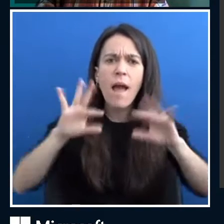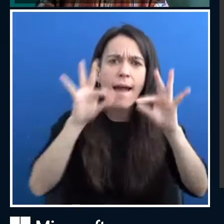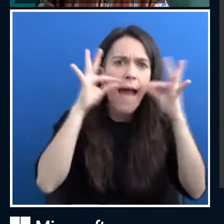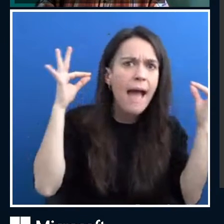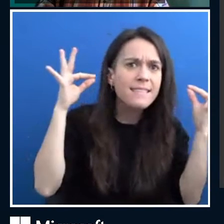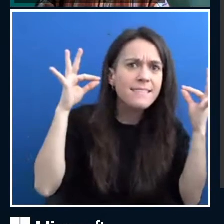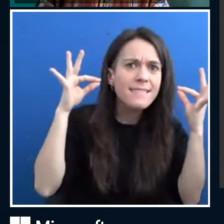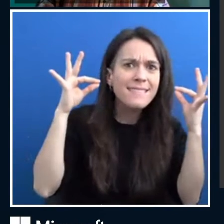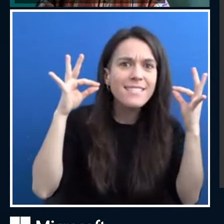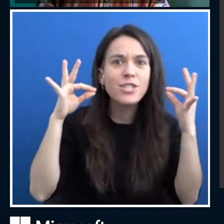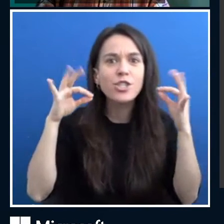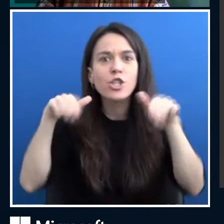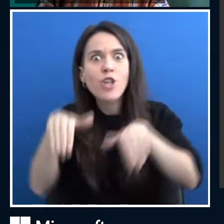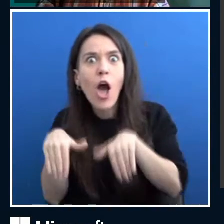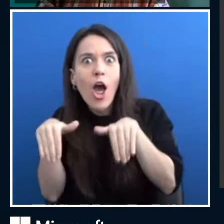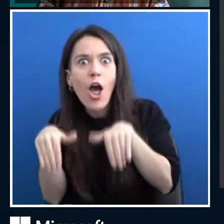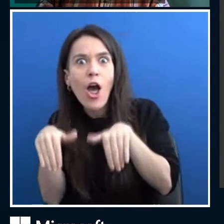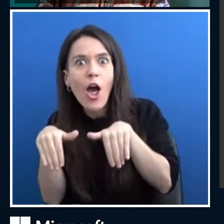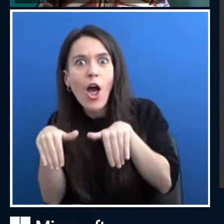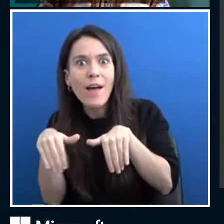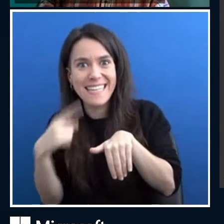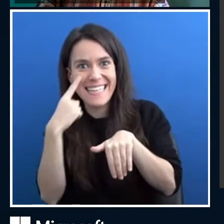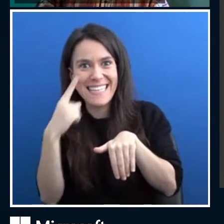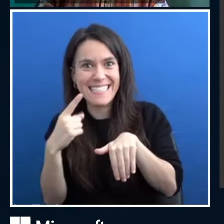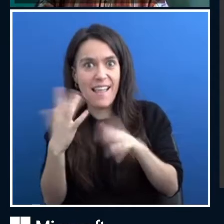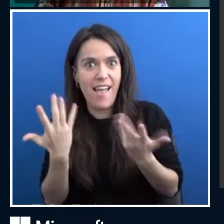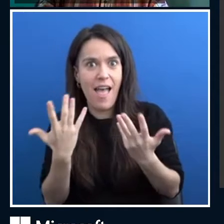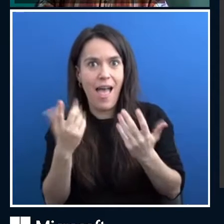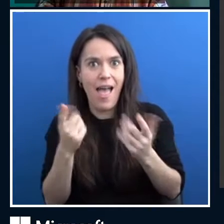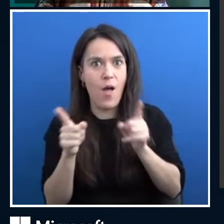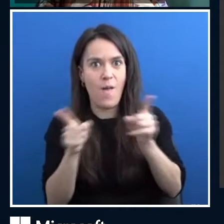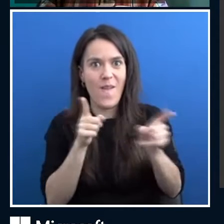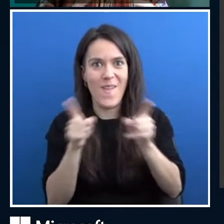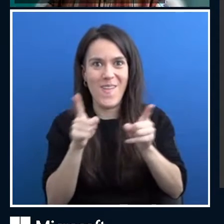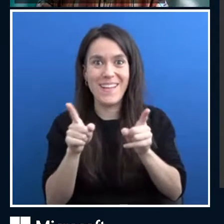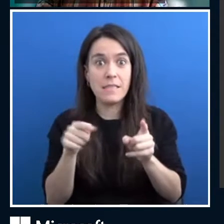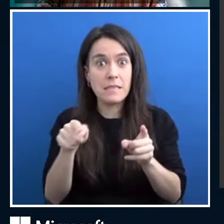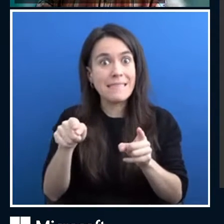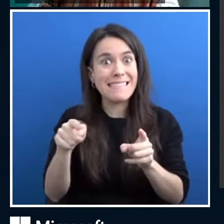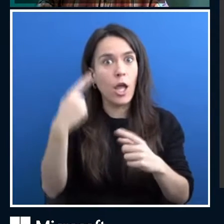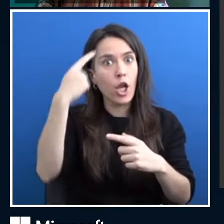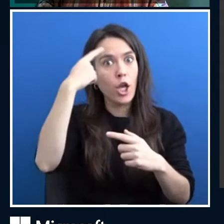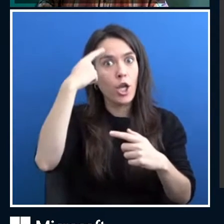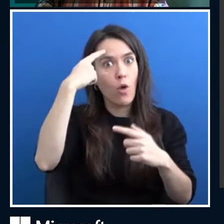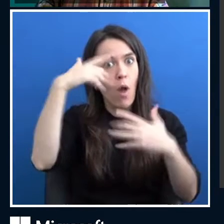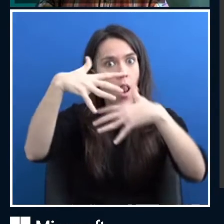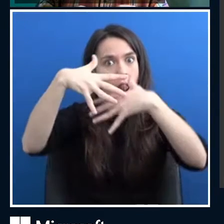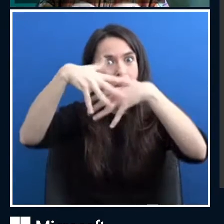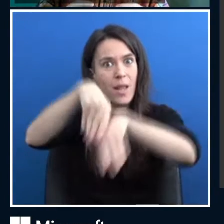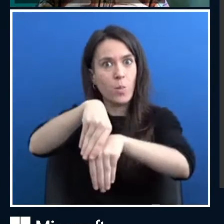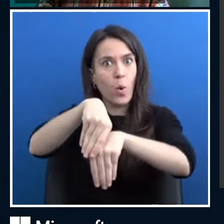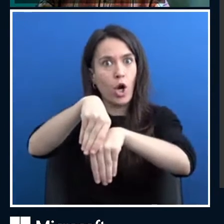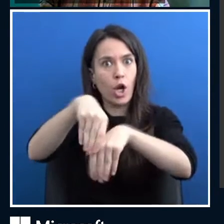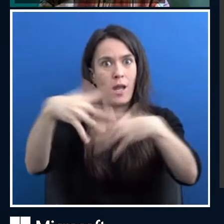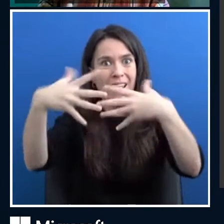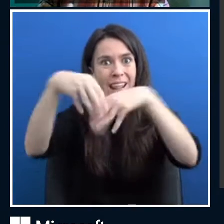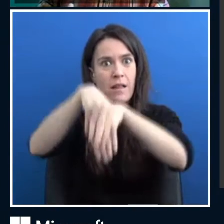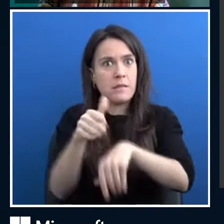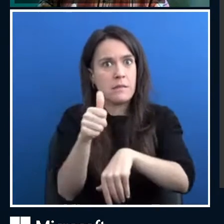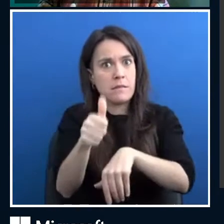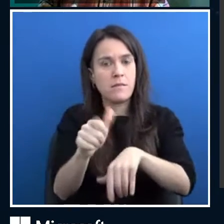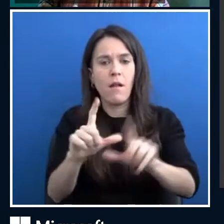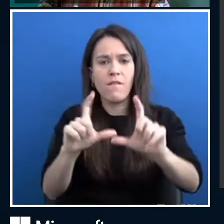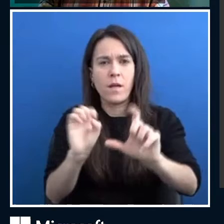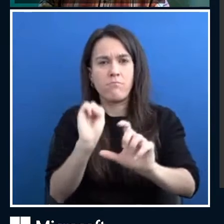a very good example of use for neural networks because we can find a lot of labeled examples and the neural